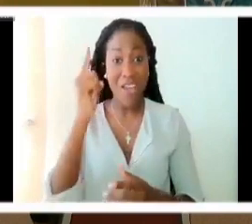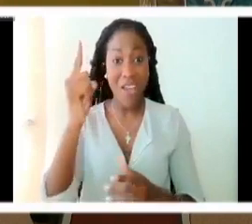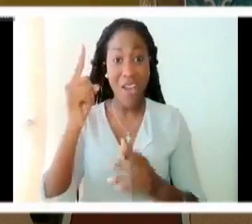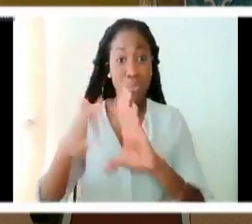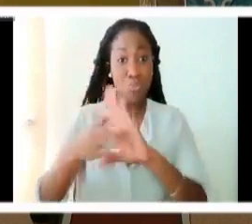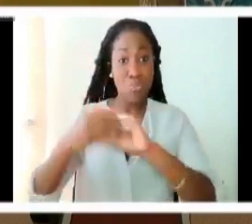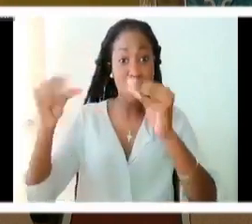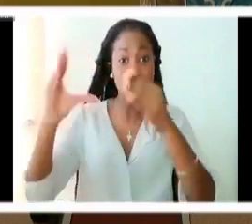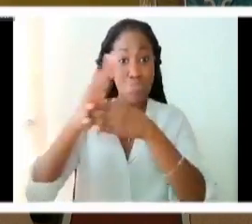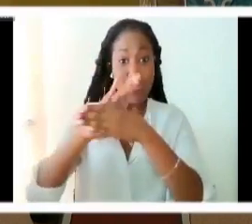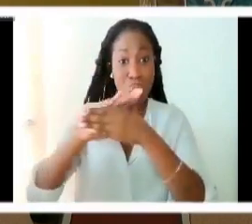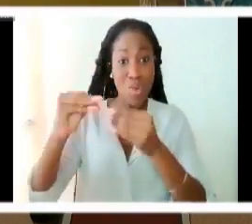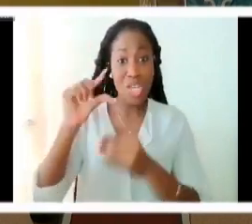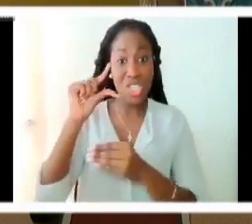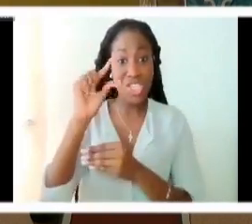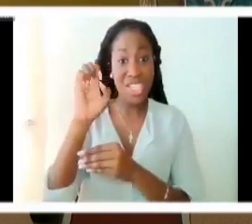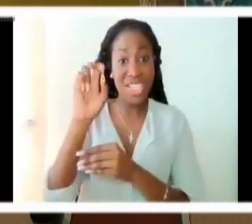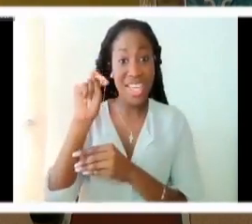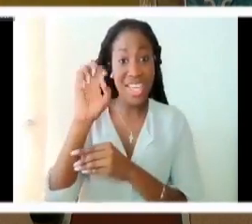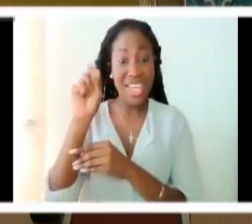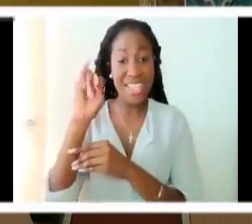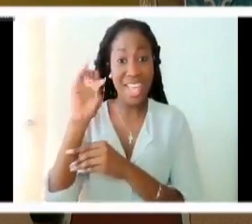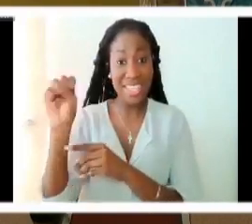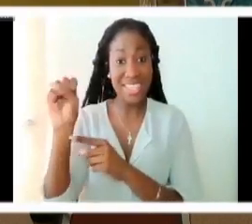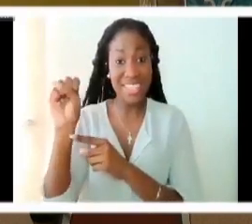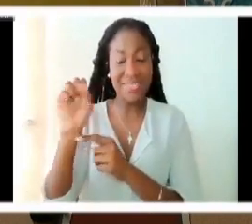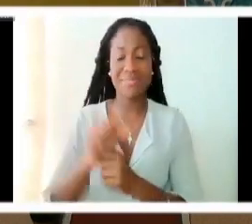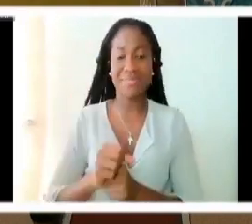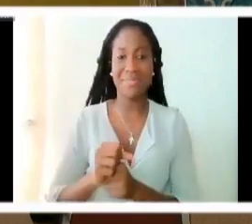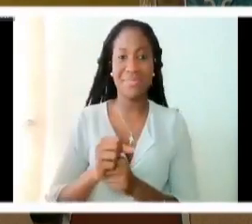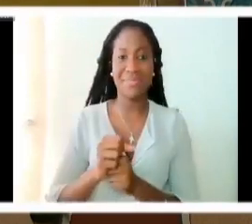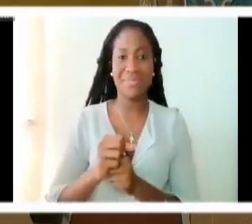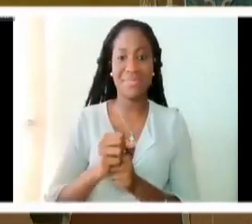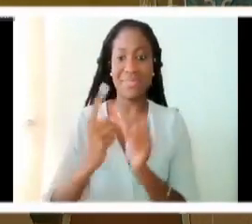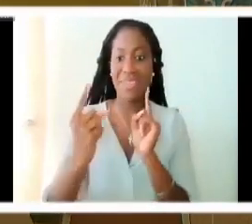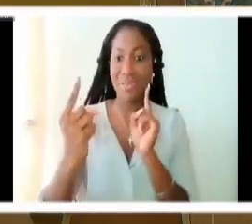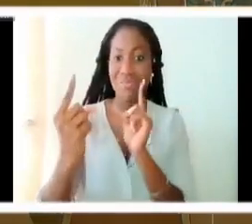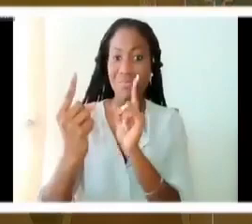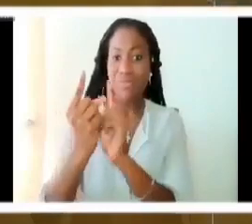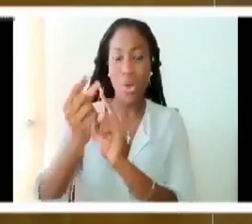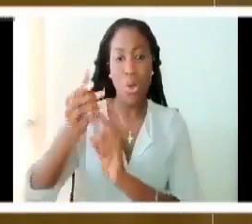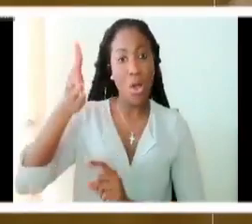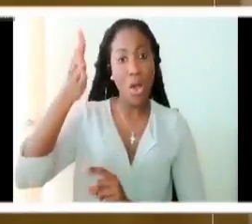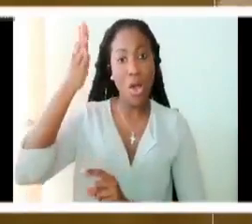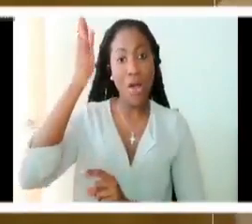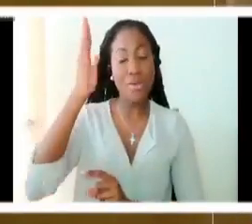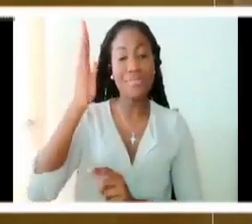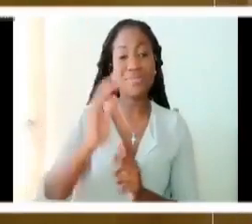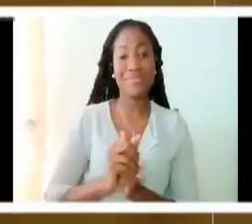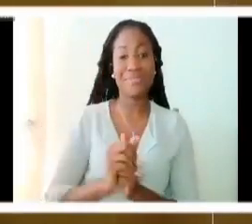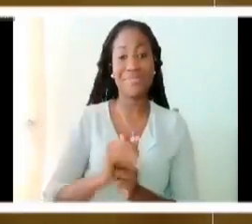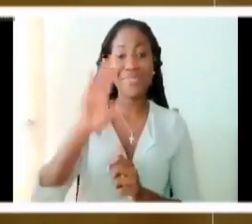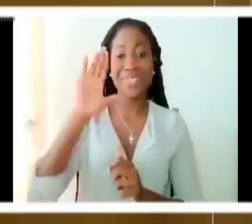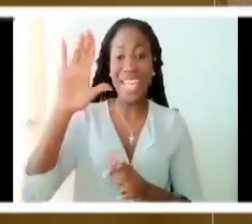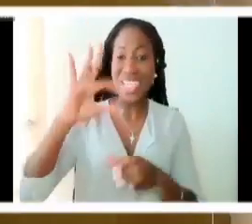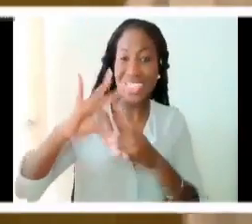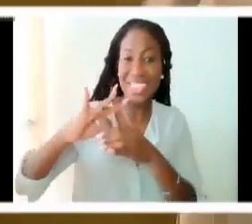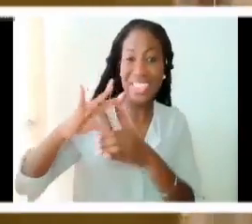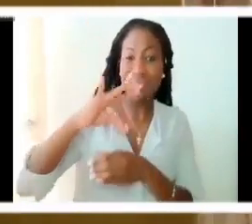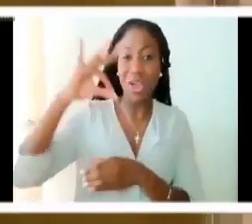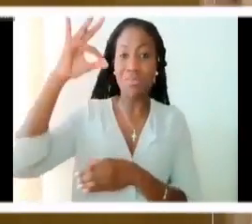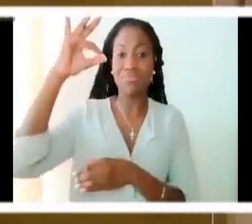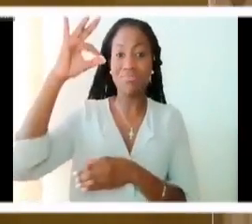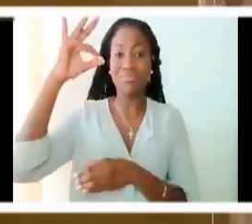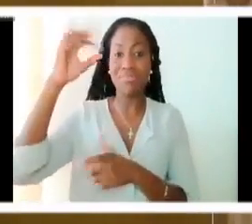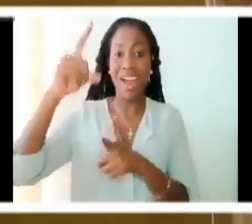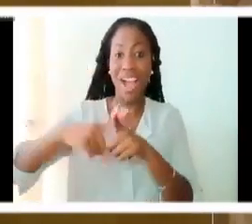God, the Spirit who hovers, the Word that is spoken. St. John will come in his